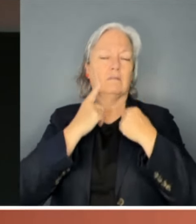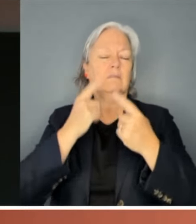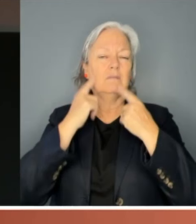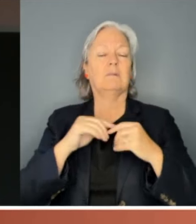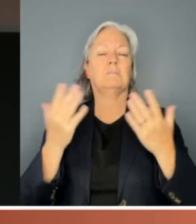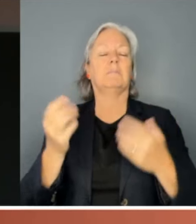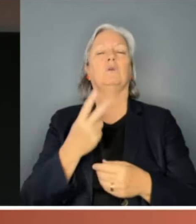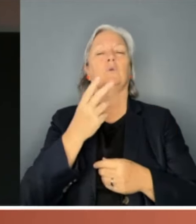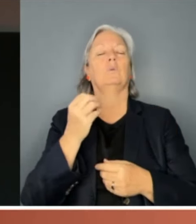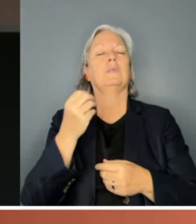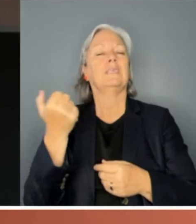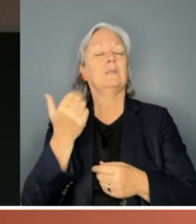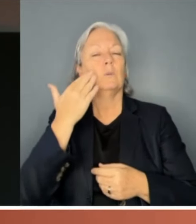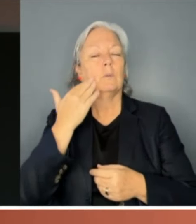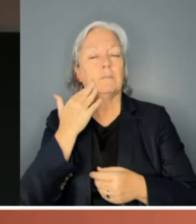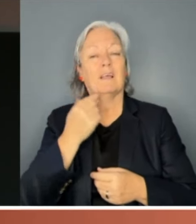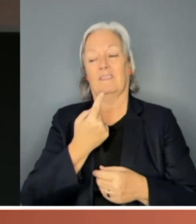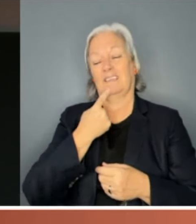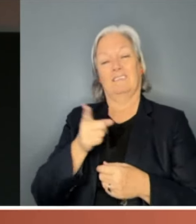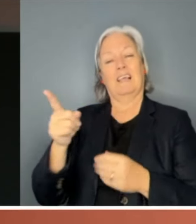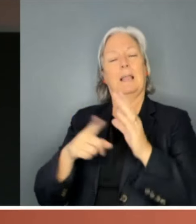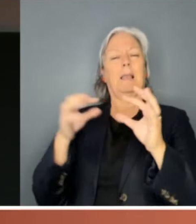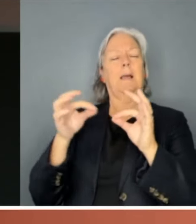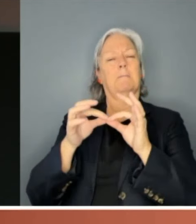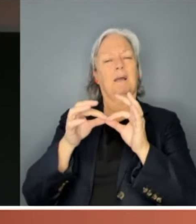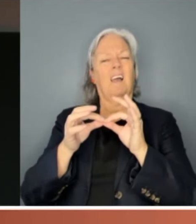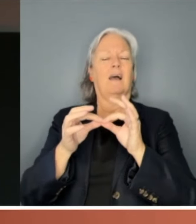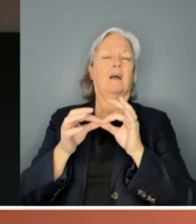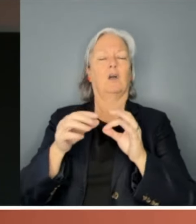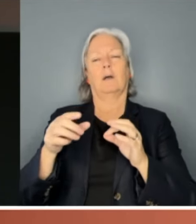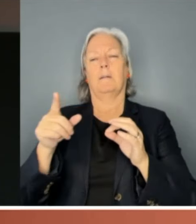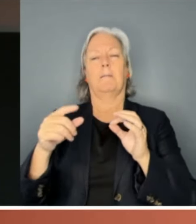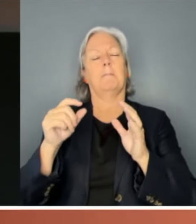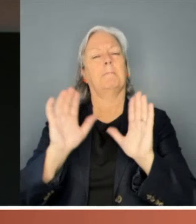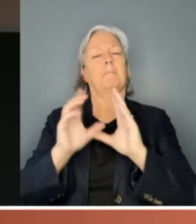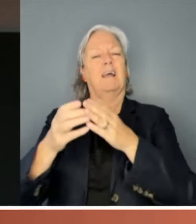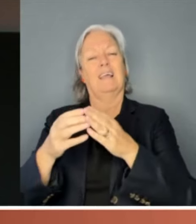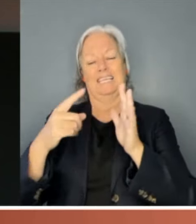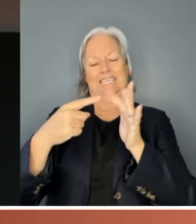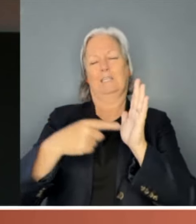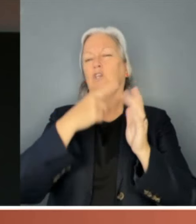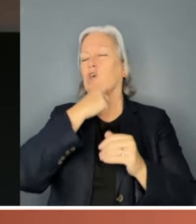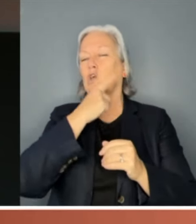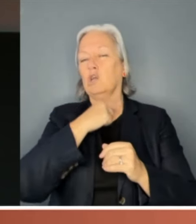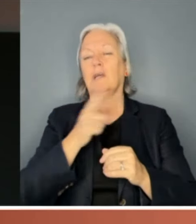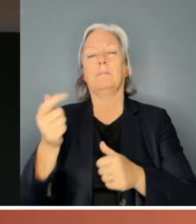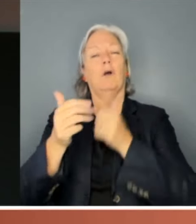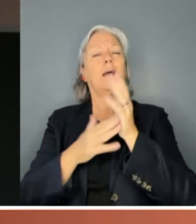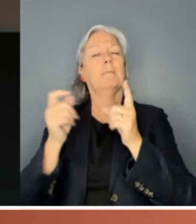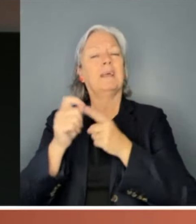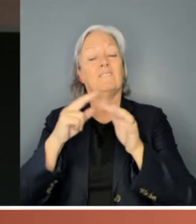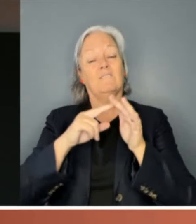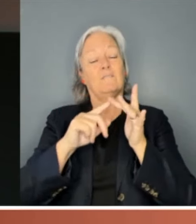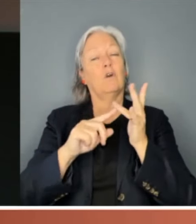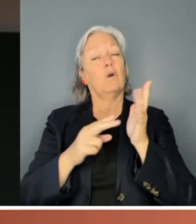Hoosa had been the Labor Party's it girl. She'd managed to unseat a popular Liberal MP, Fiona Scott, who